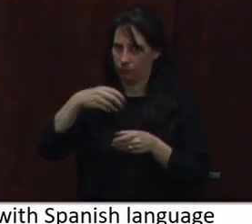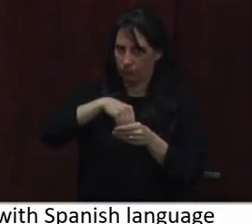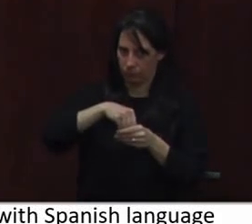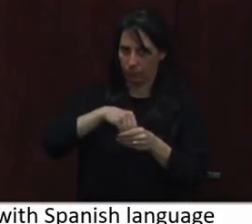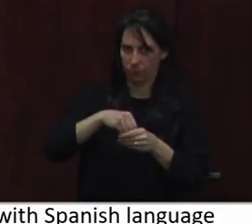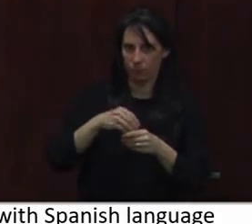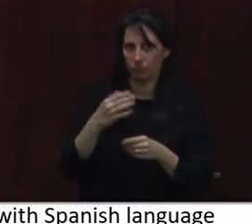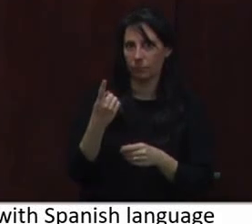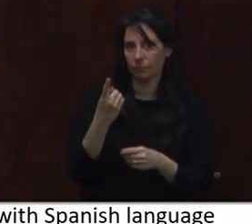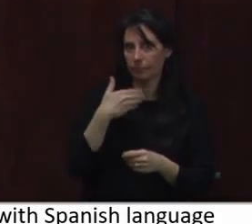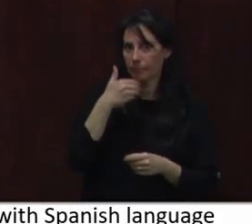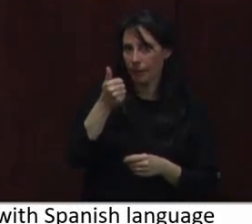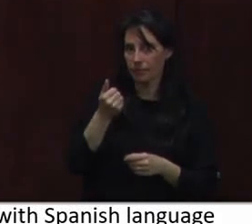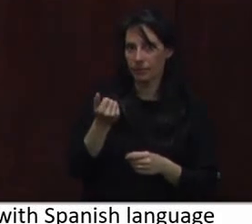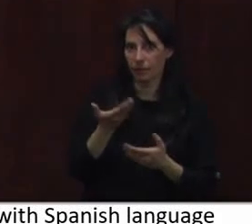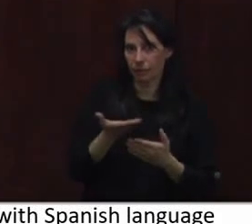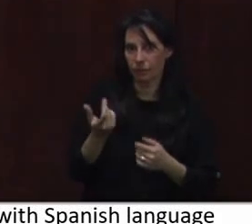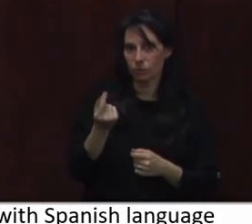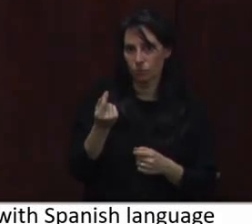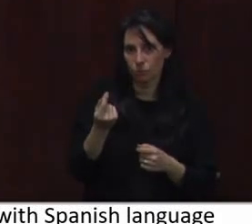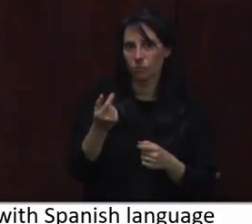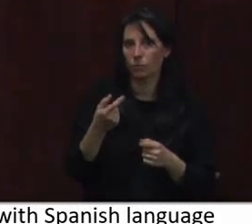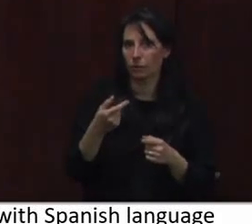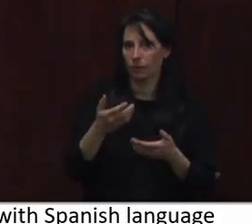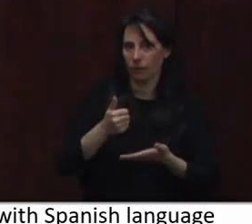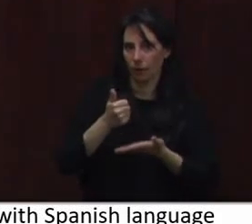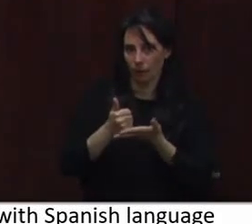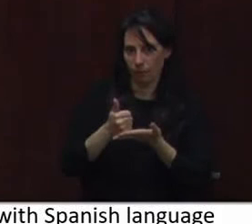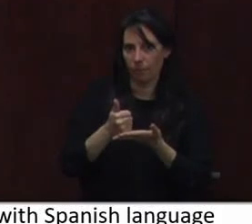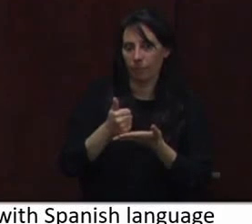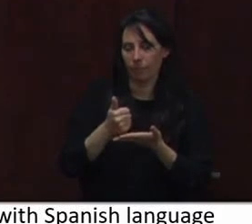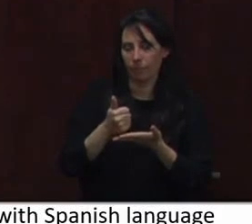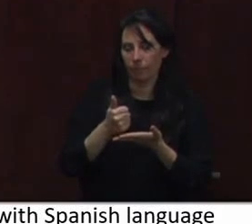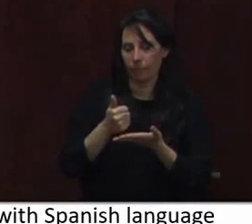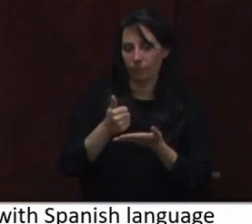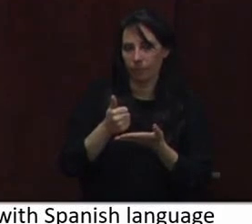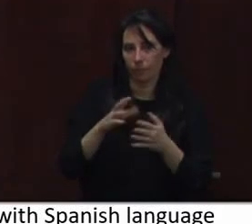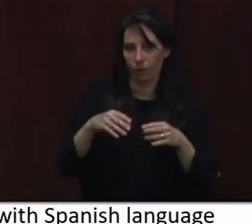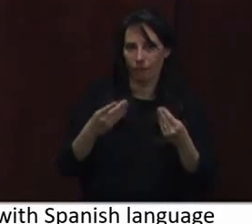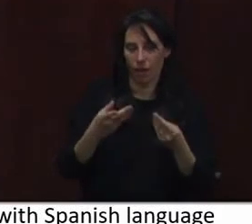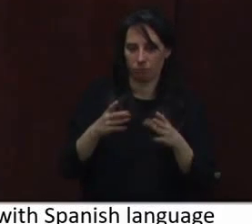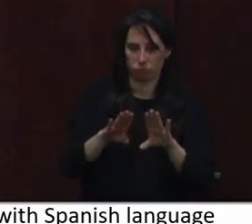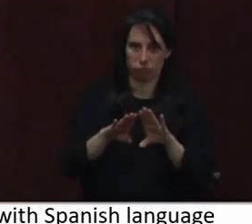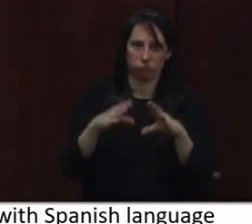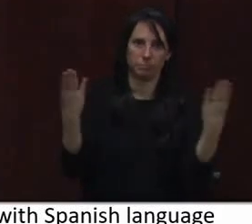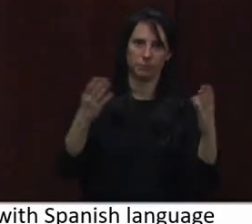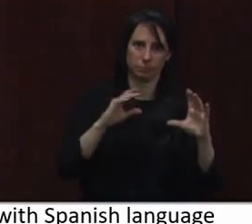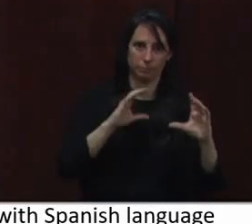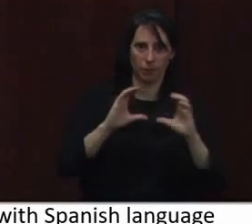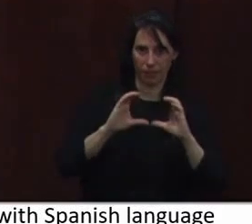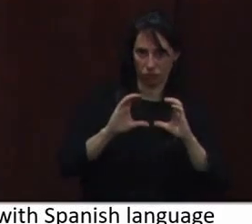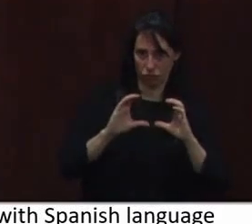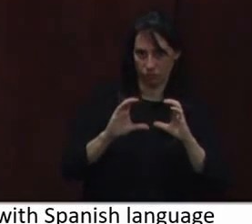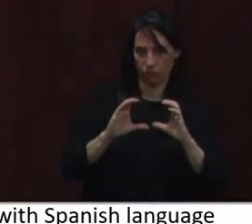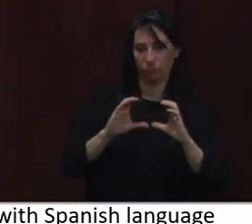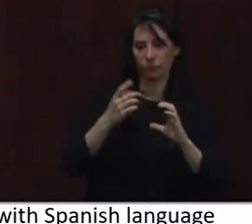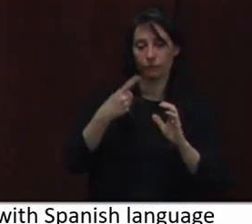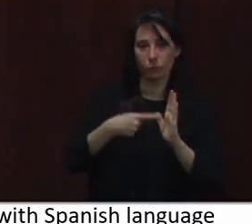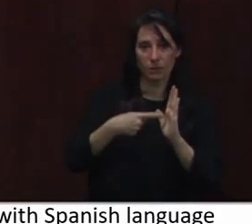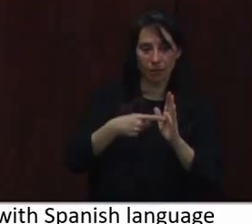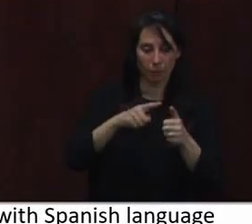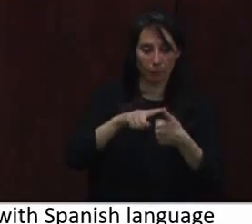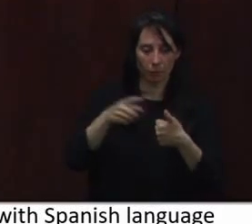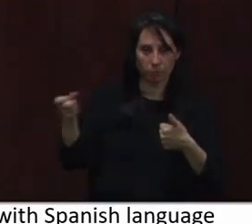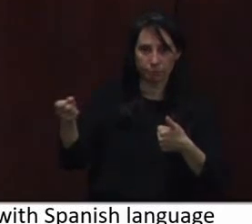communications. As you see here, we have the American Sign Language interpreters. That's an easy, concrete way. We